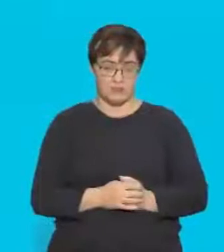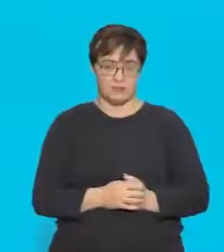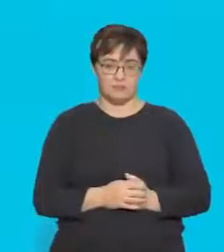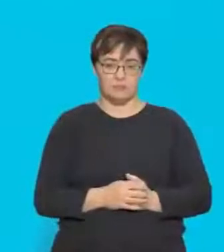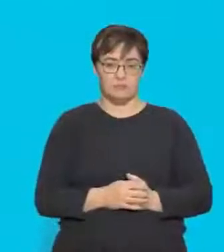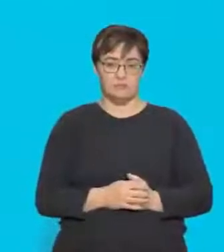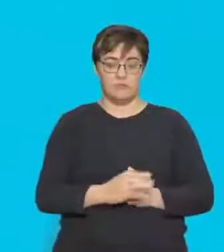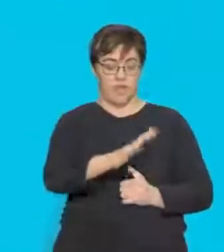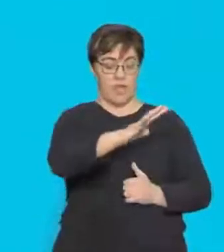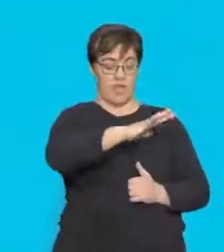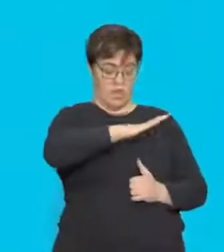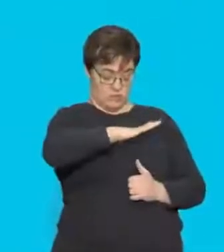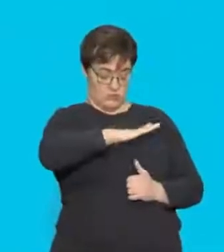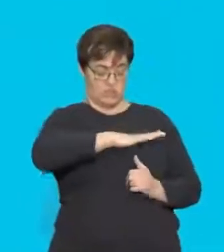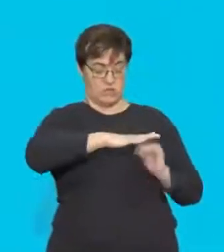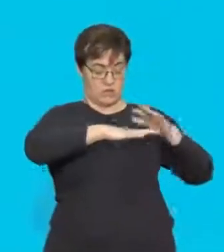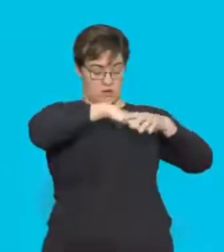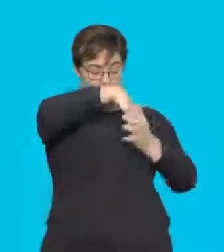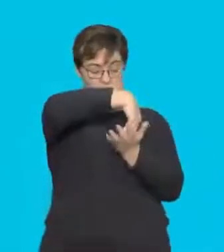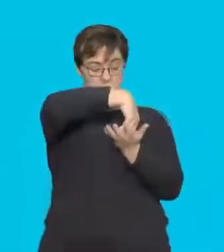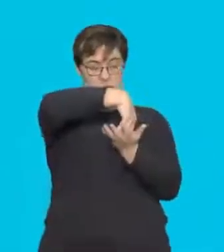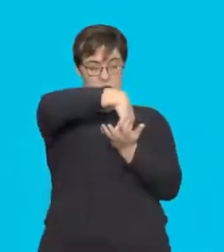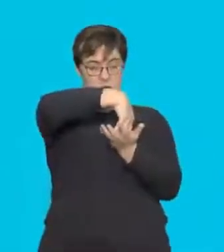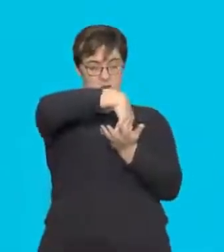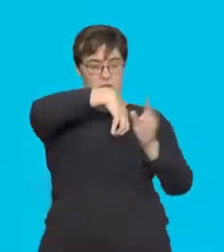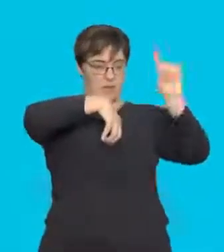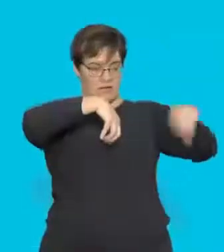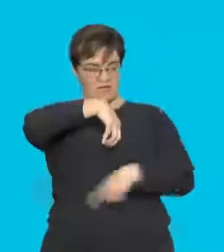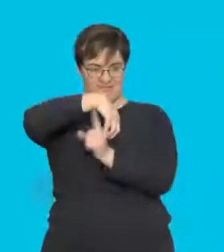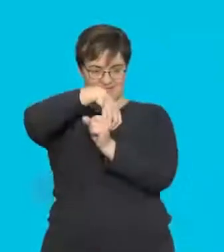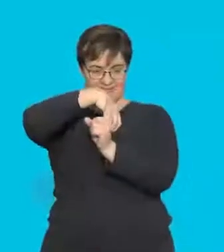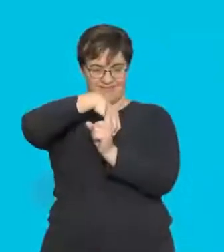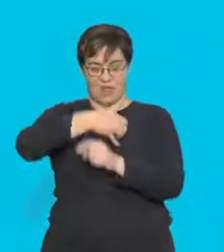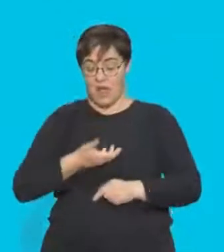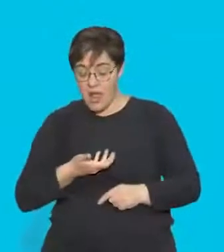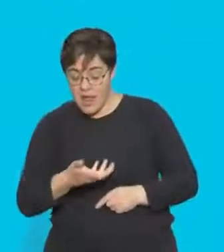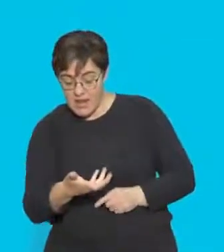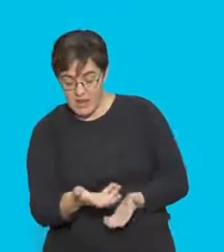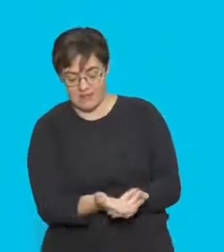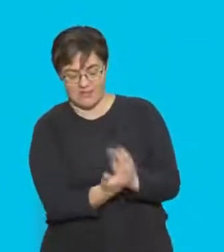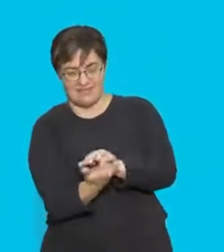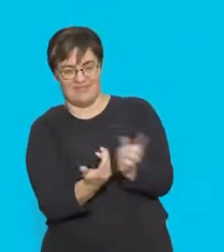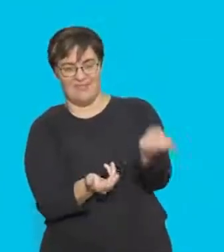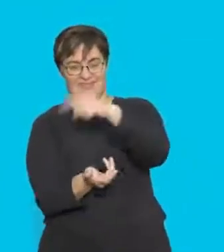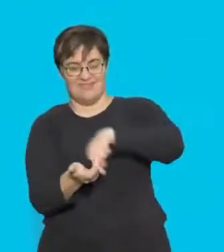So current coming out, it's in that direction. Notice again, here, this is a weaker